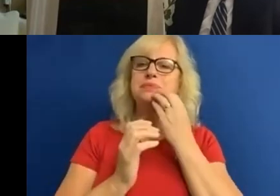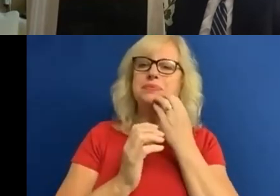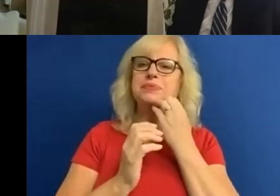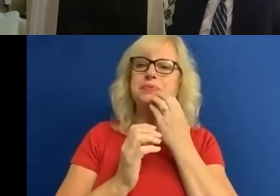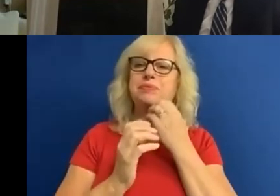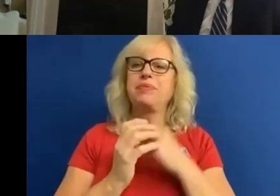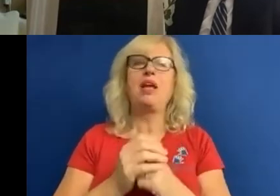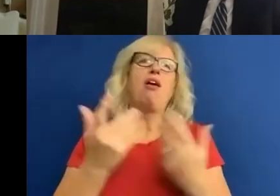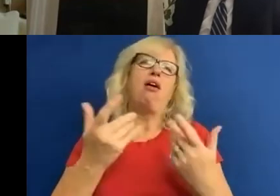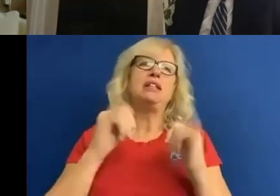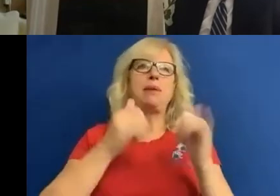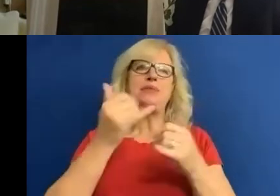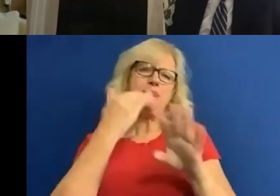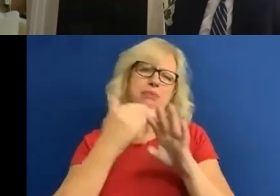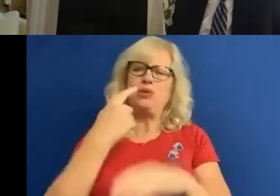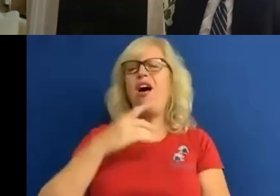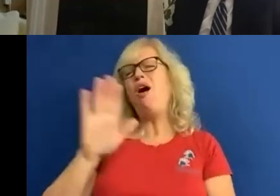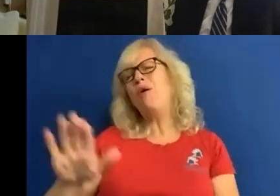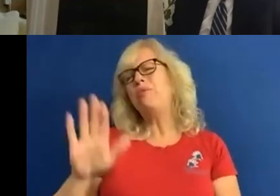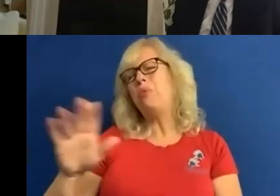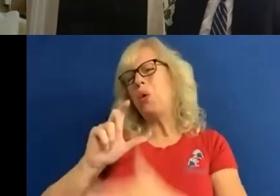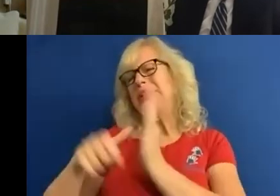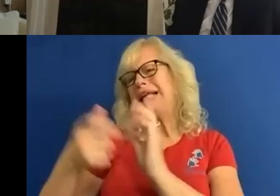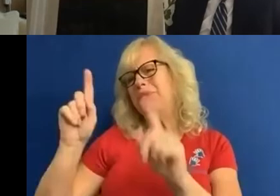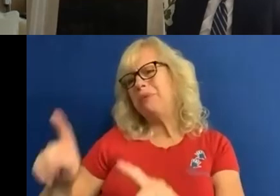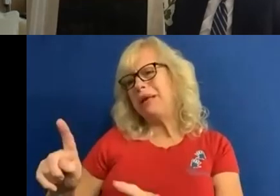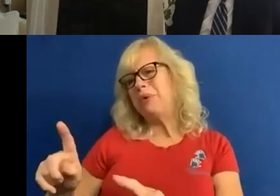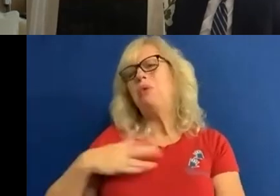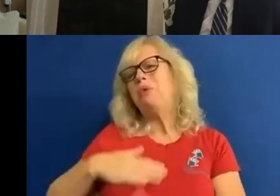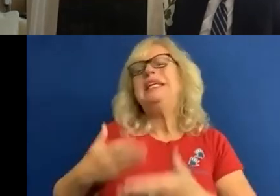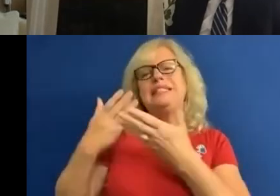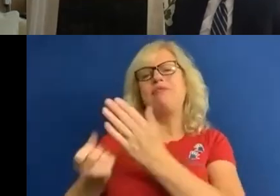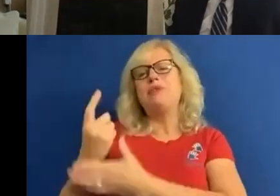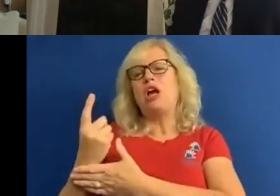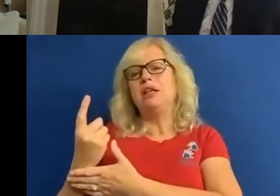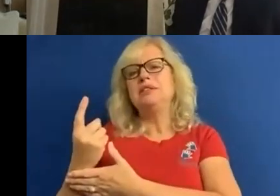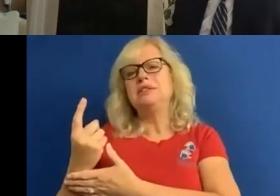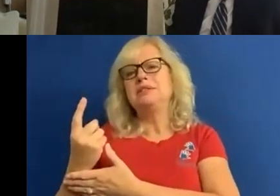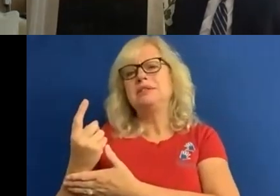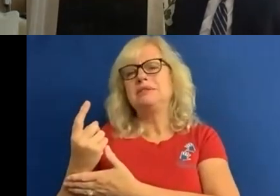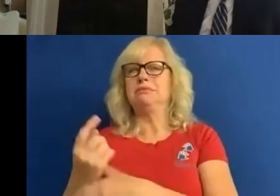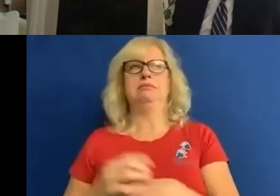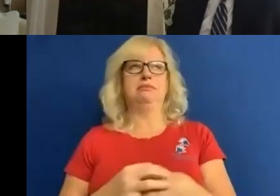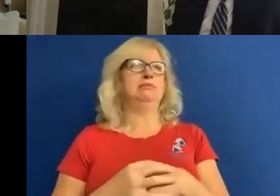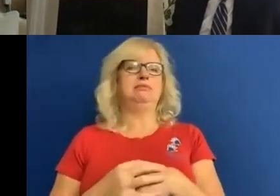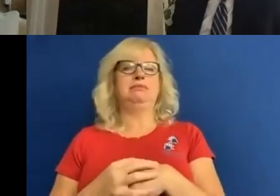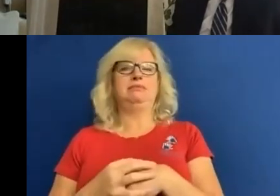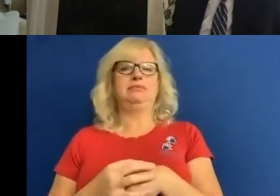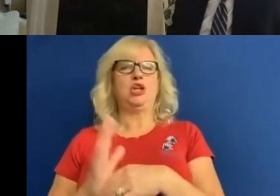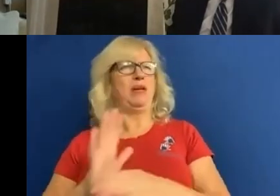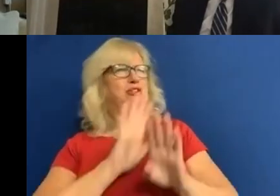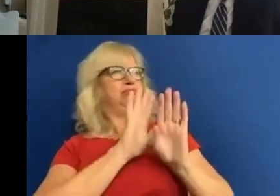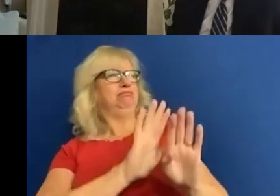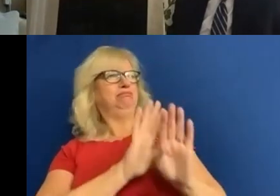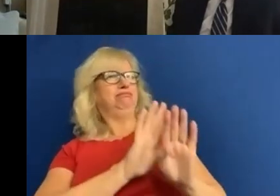poor things, poor disabled people, we really should give them a chance. And we have to constantly push back on that